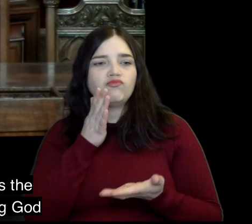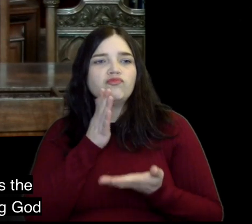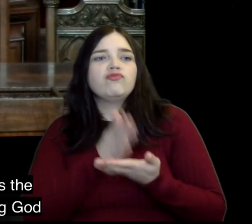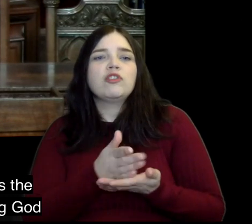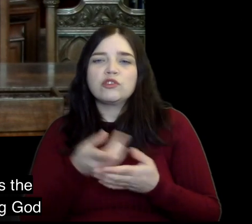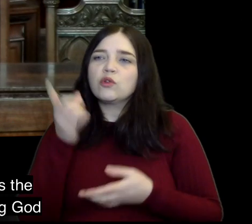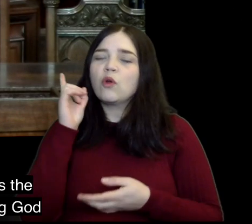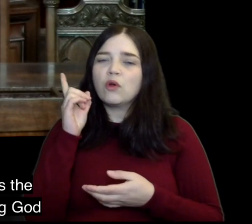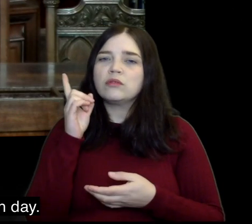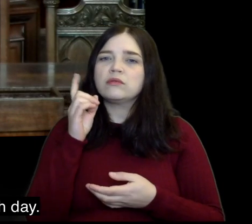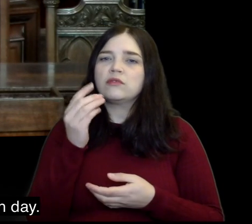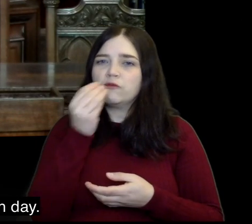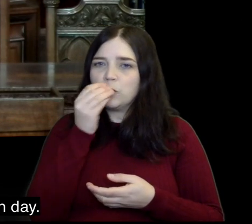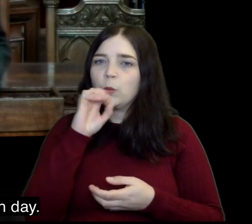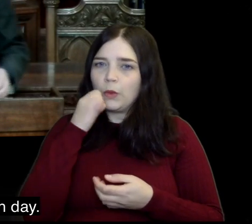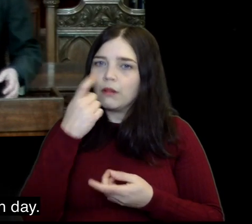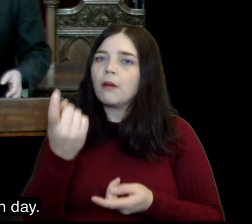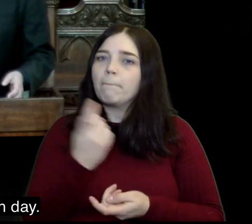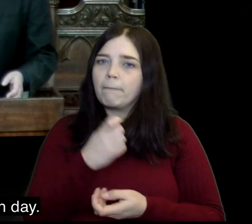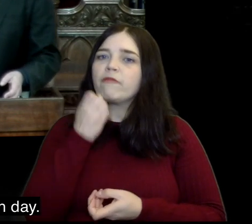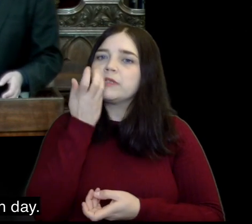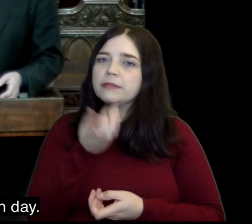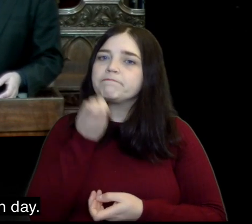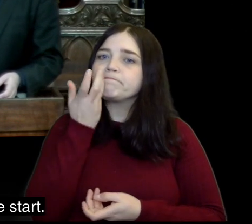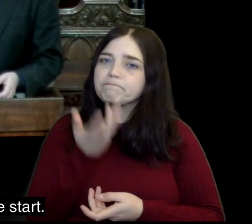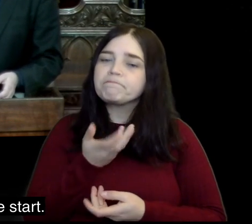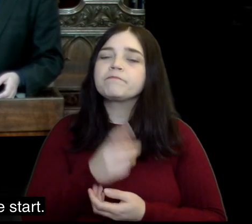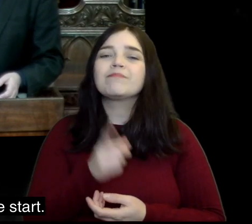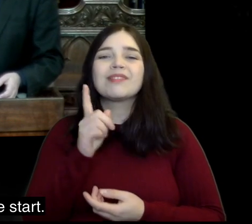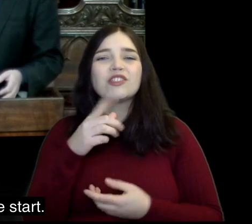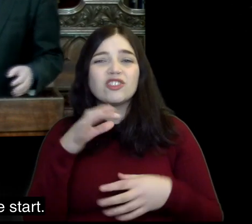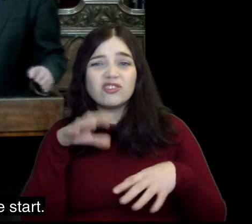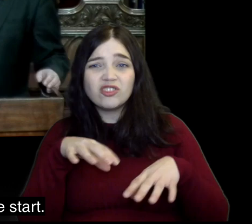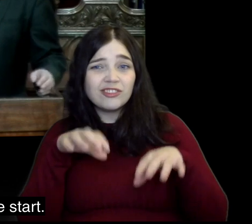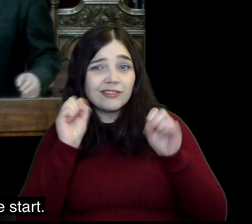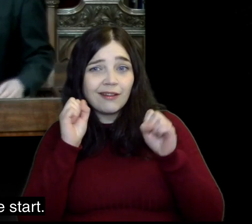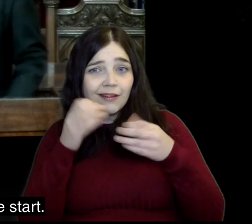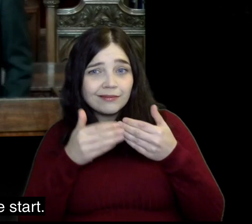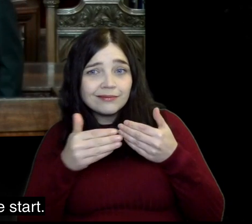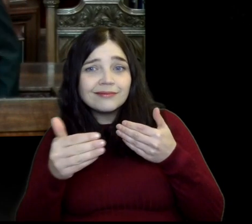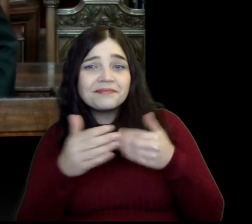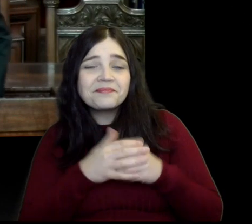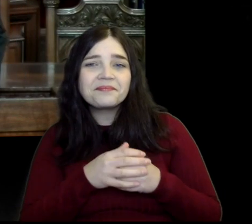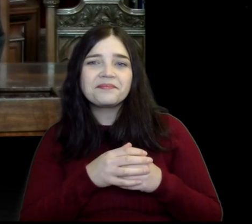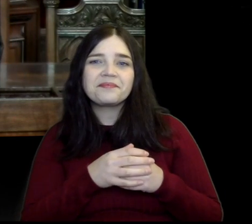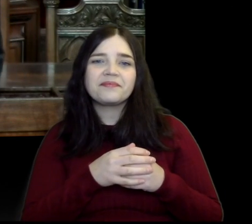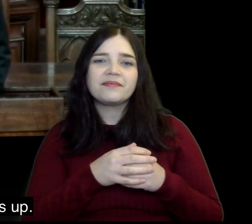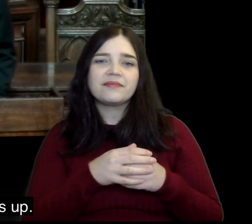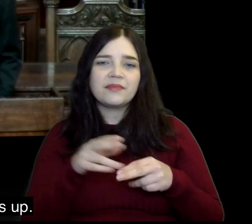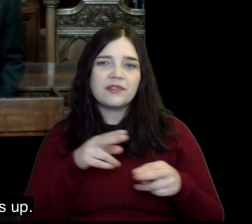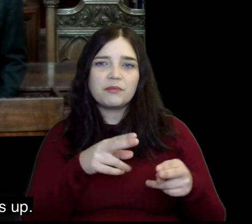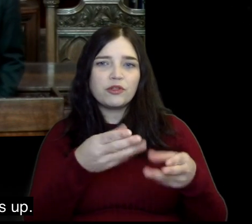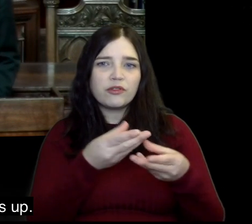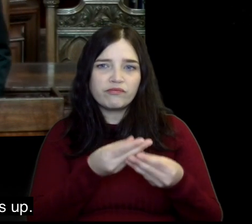so Elijah learns the lesson of trusting God for his food each day but that's just the start